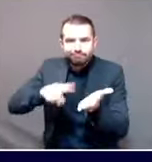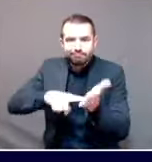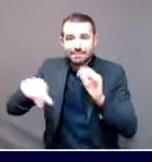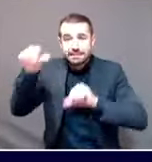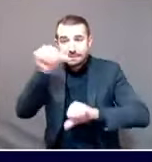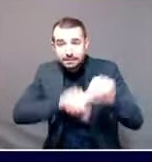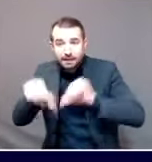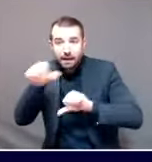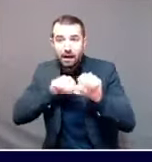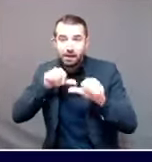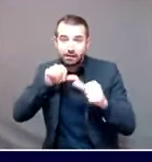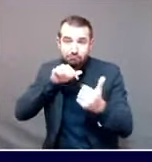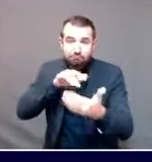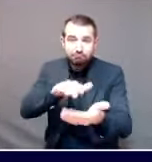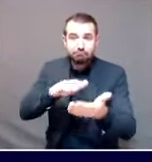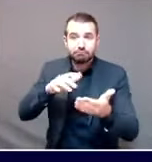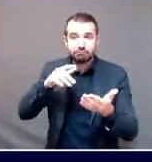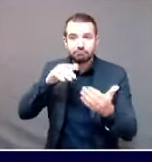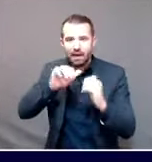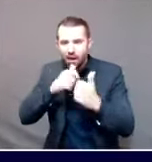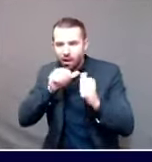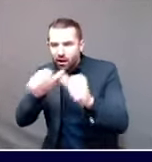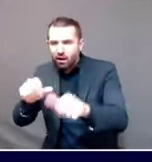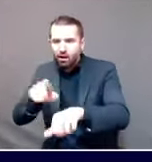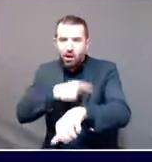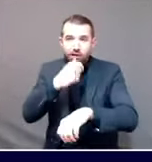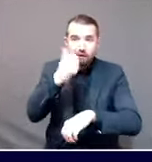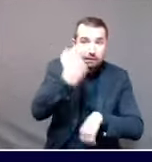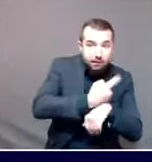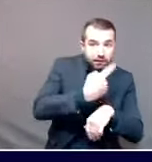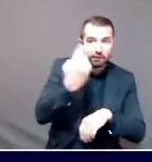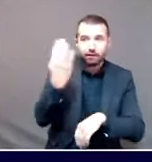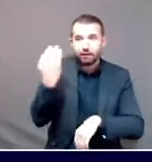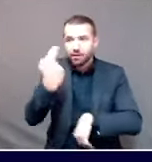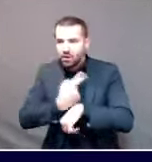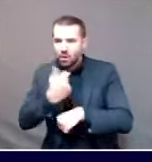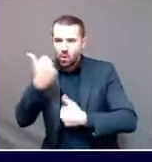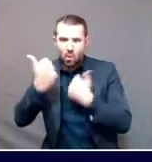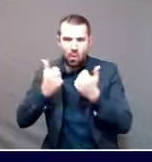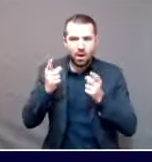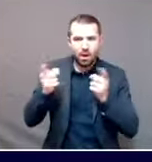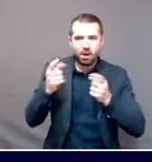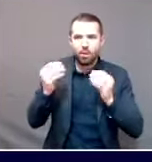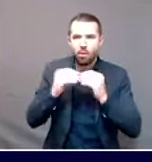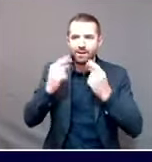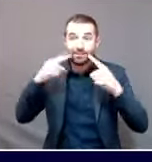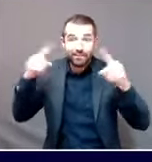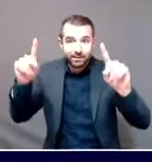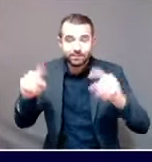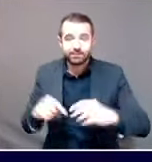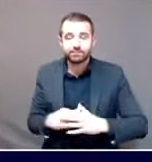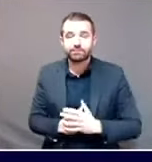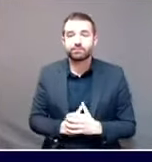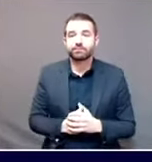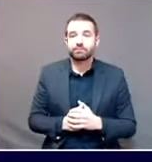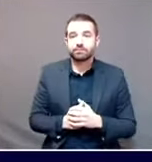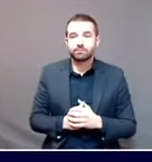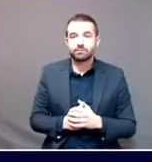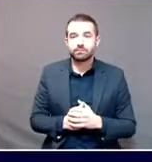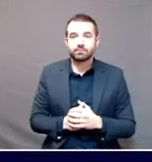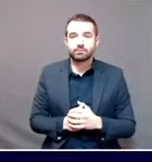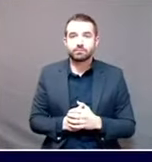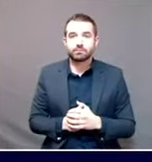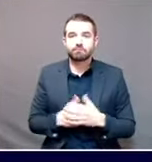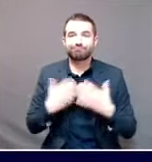has been 14 days. But the U.S. CDC reviewed data on a single question. Just can it be shorter